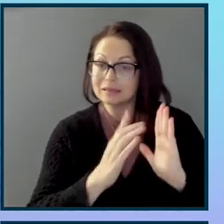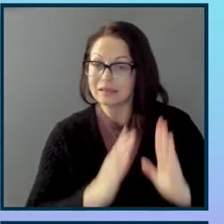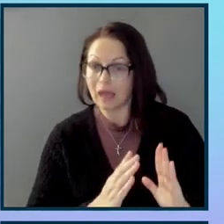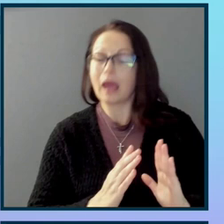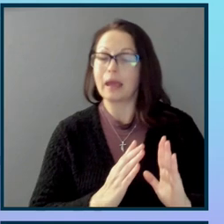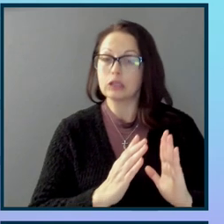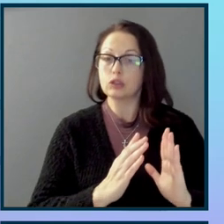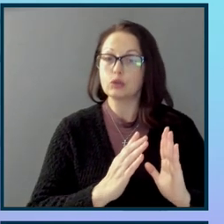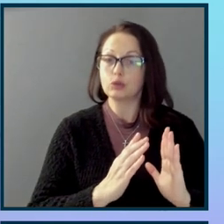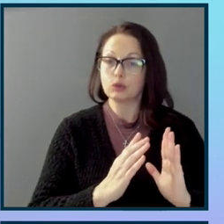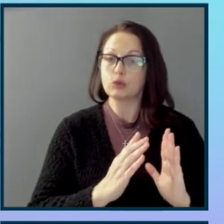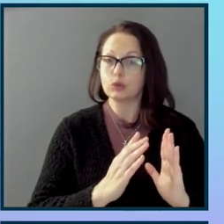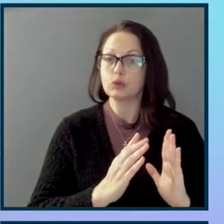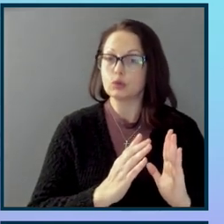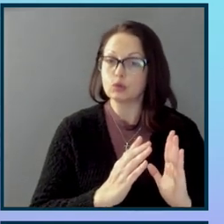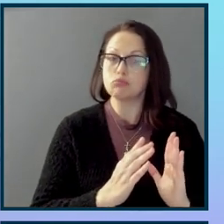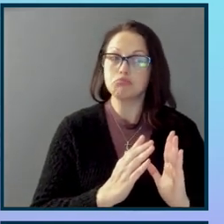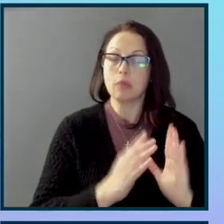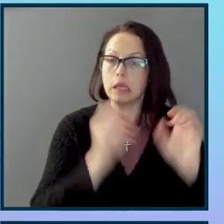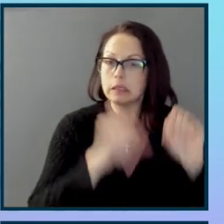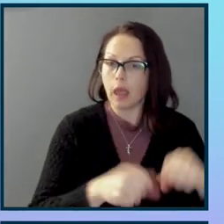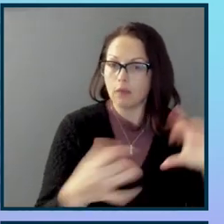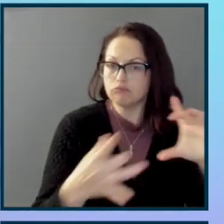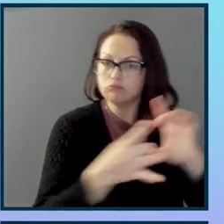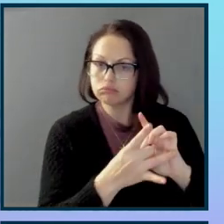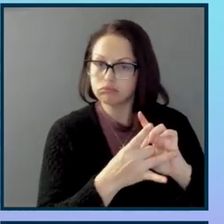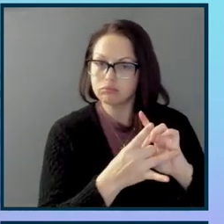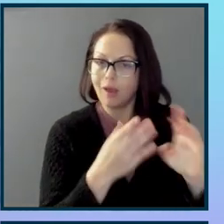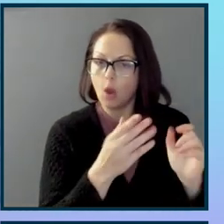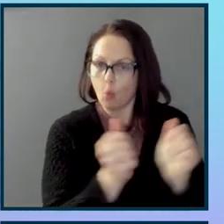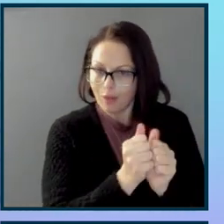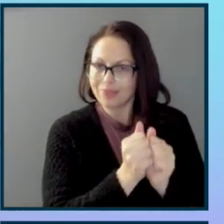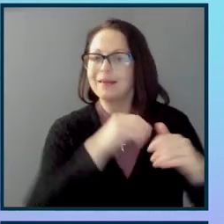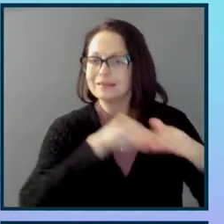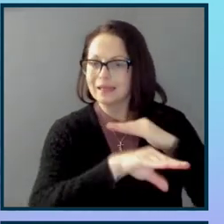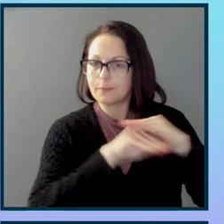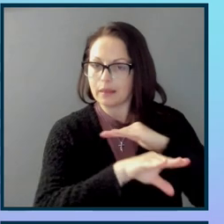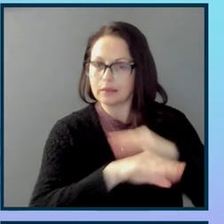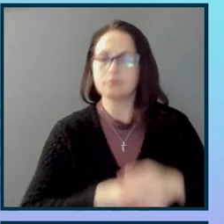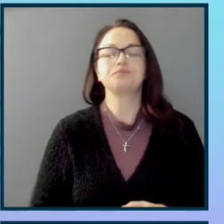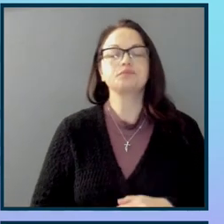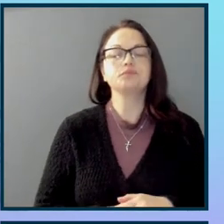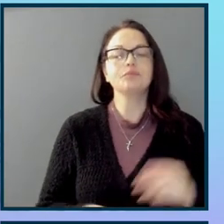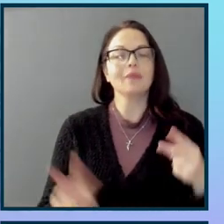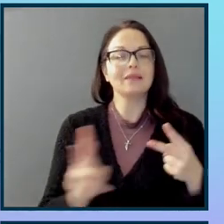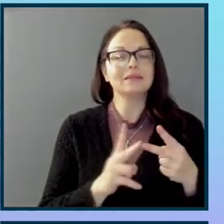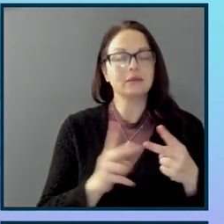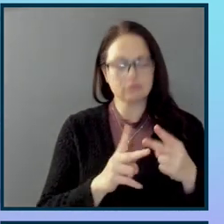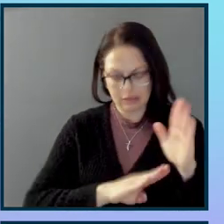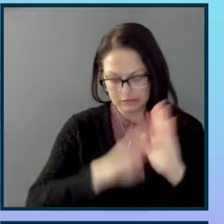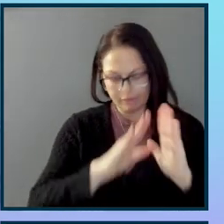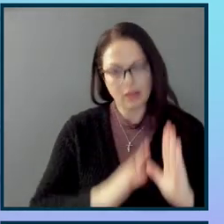exists. Accessibility can be bridged between the two. And the second track, for developers. And when I say developers,